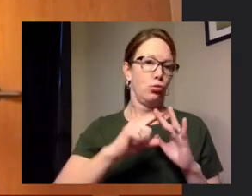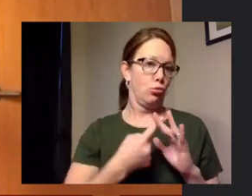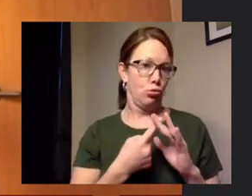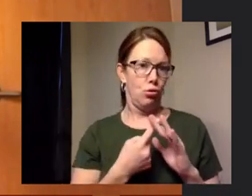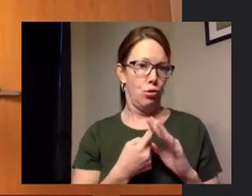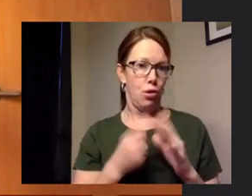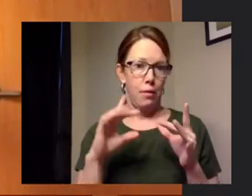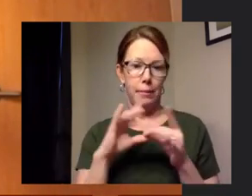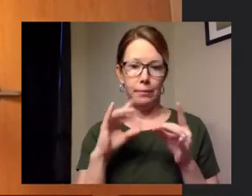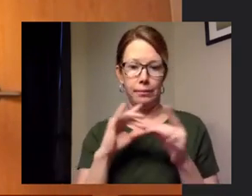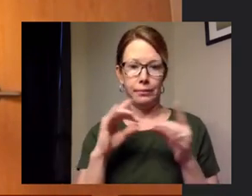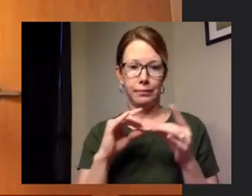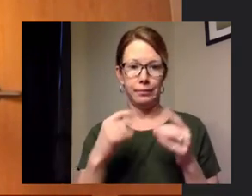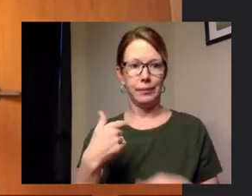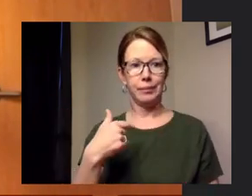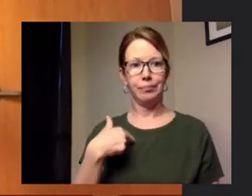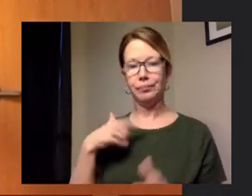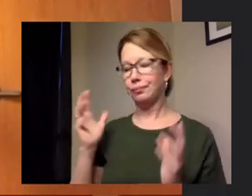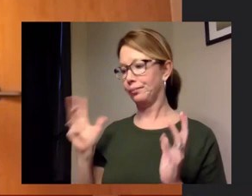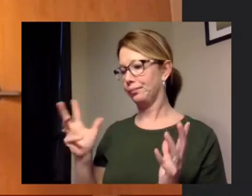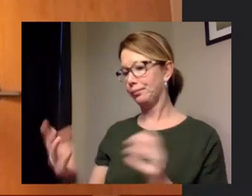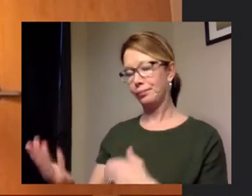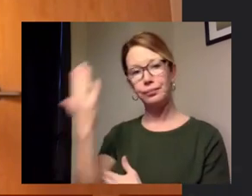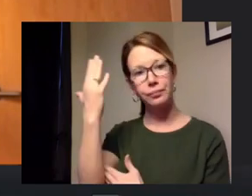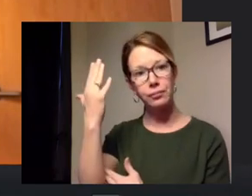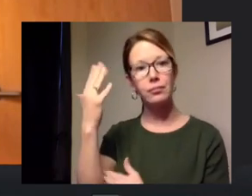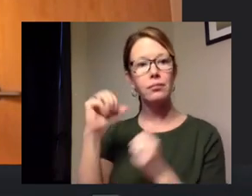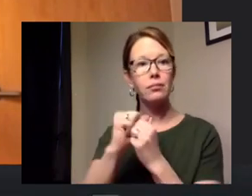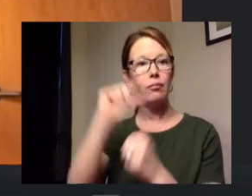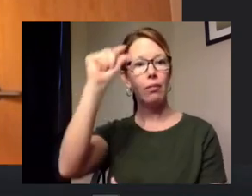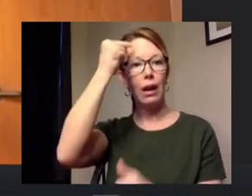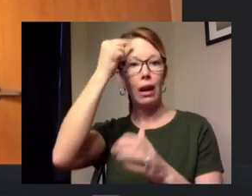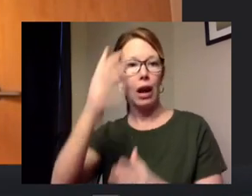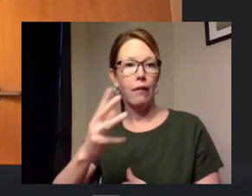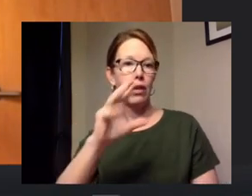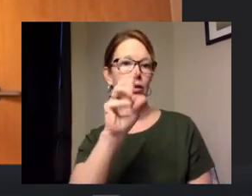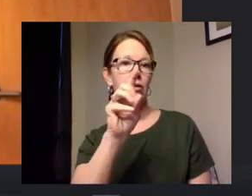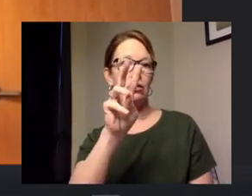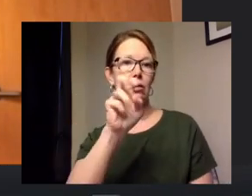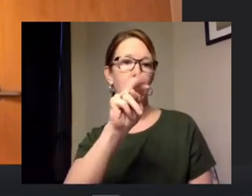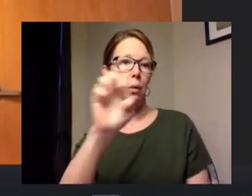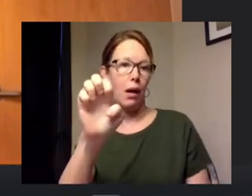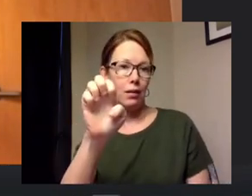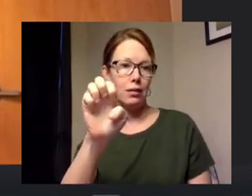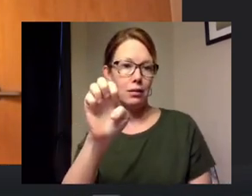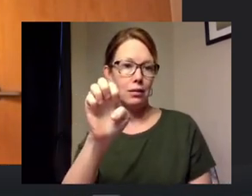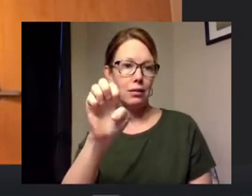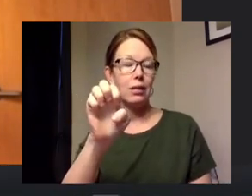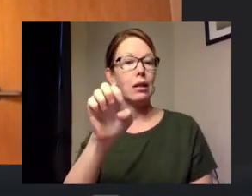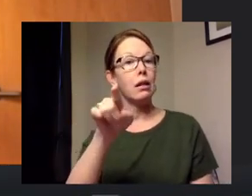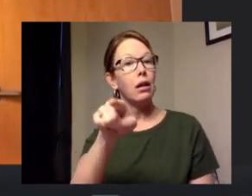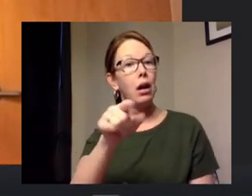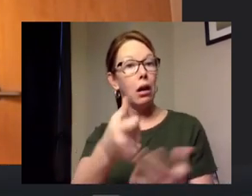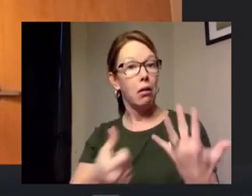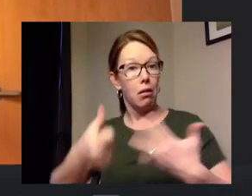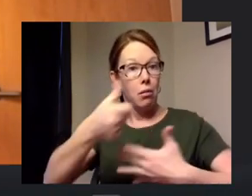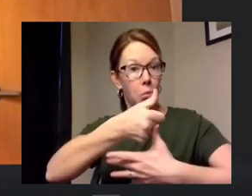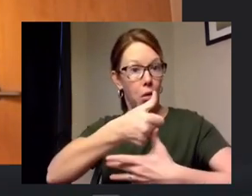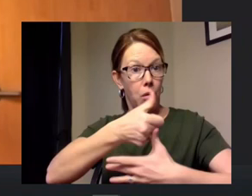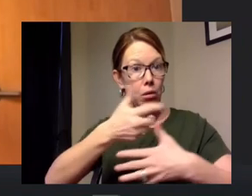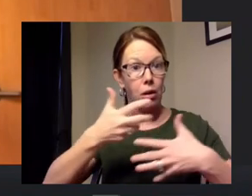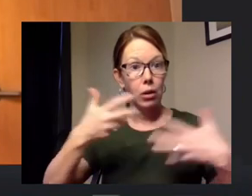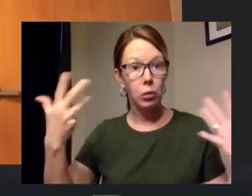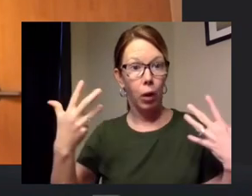about a conversation i had this morning um with governor dewine the main priority is keeping